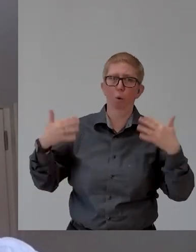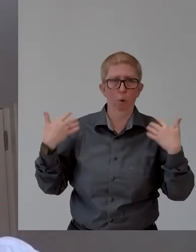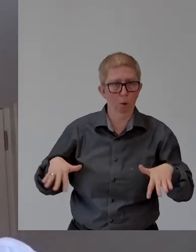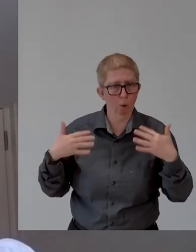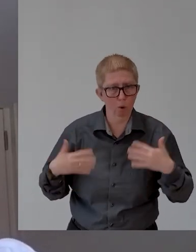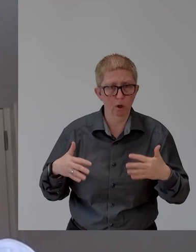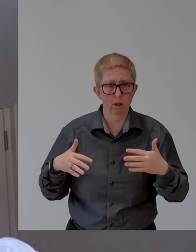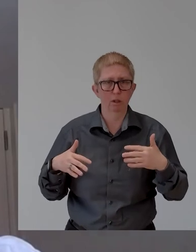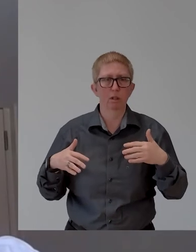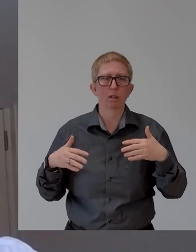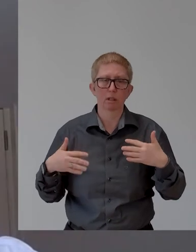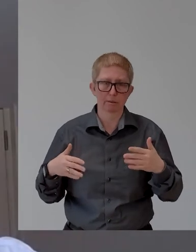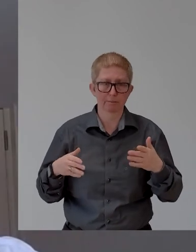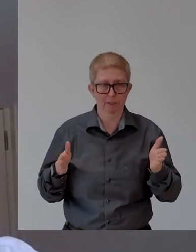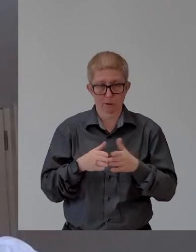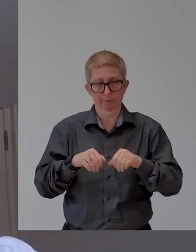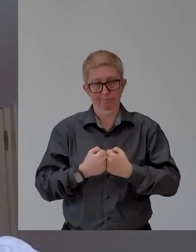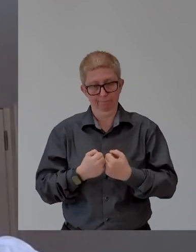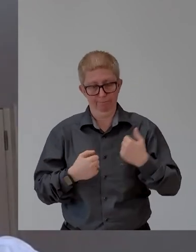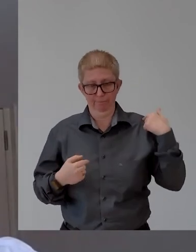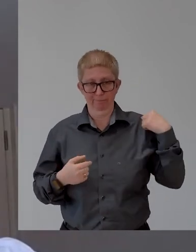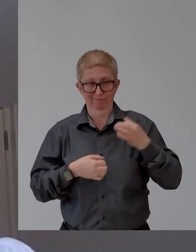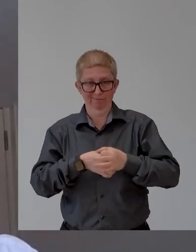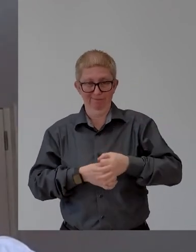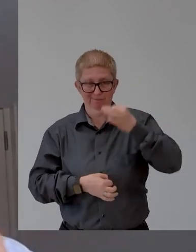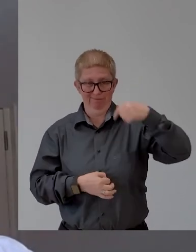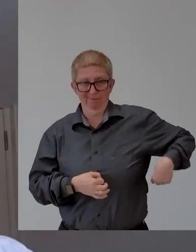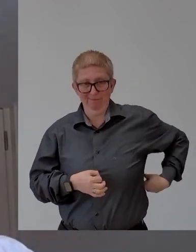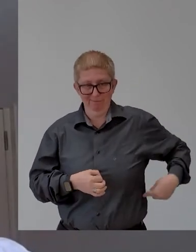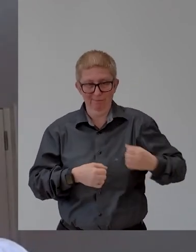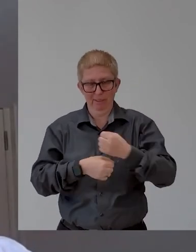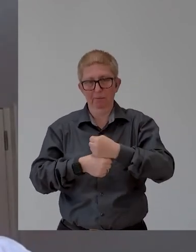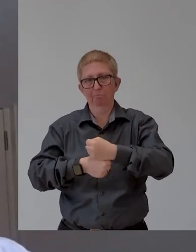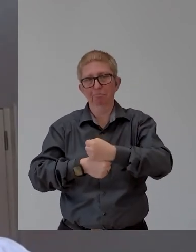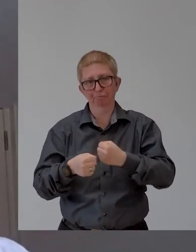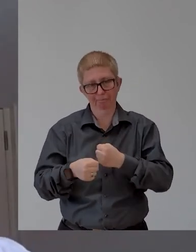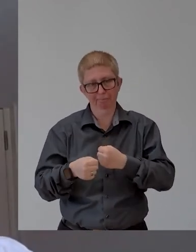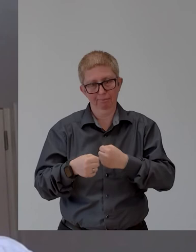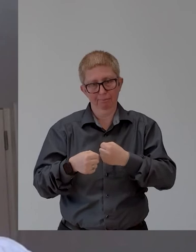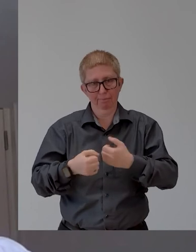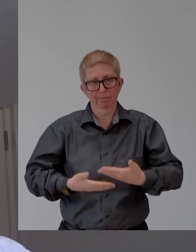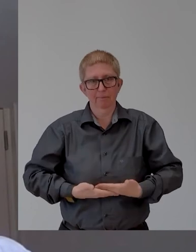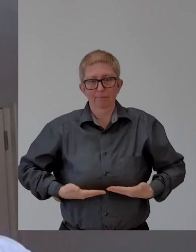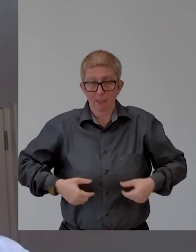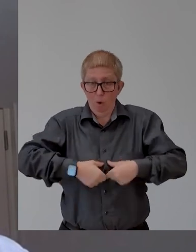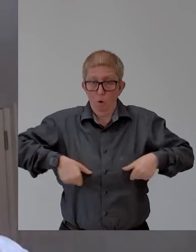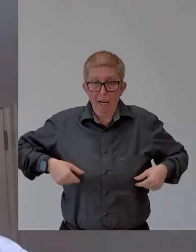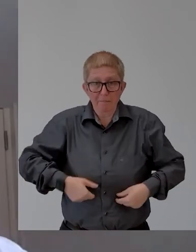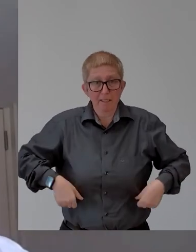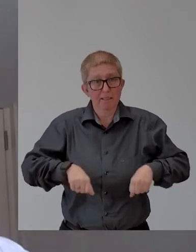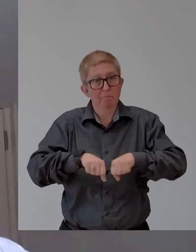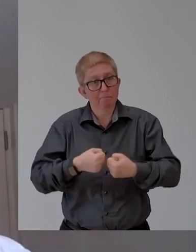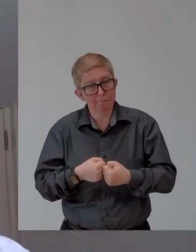I broke my spine. I broke my, all of my ribs, uh, collapsed, pierced lung.